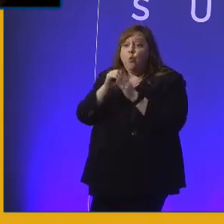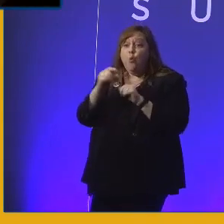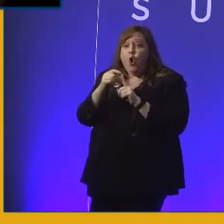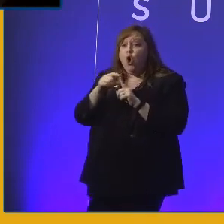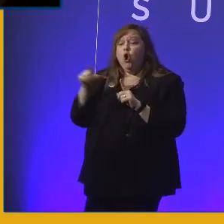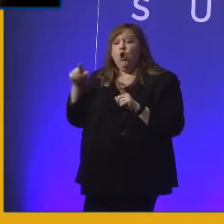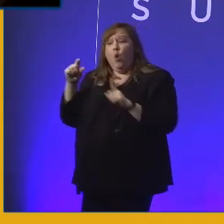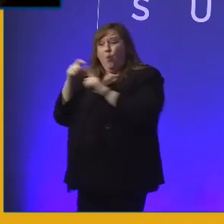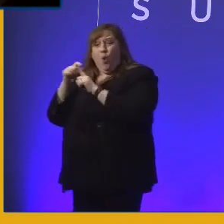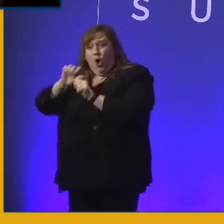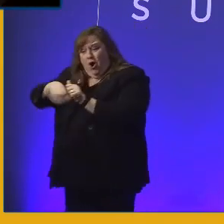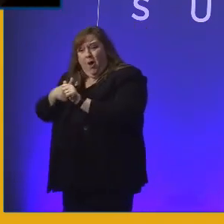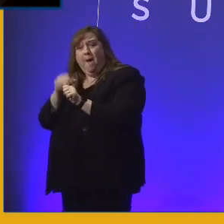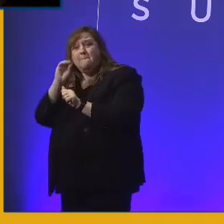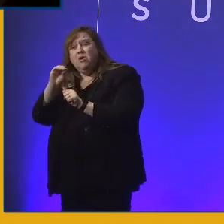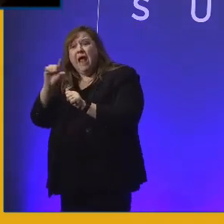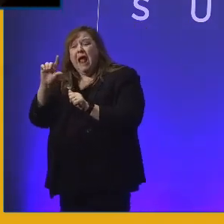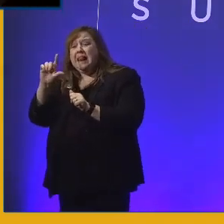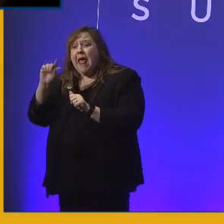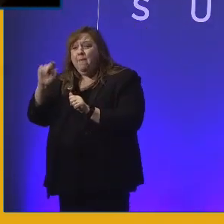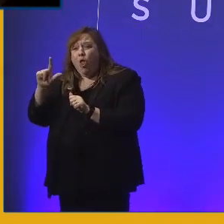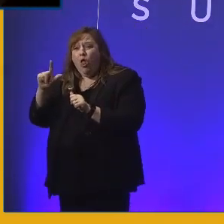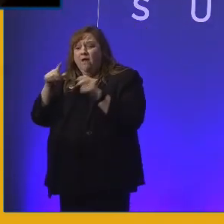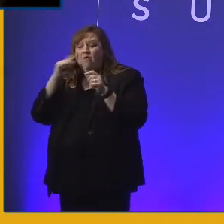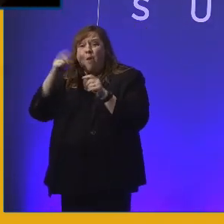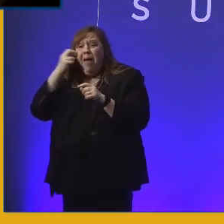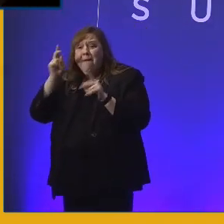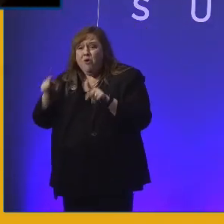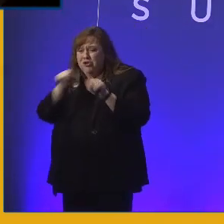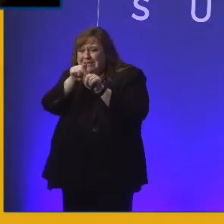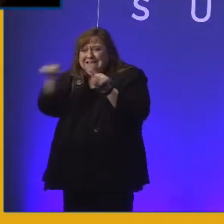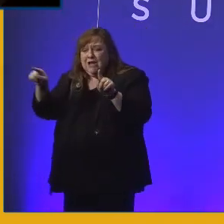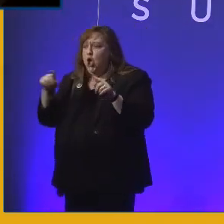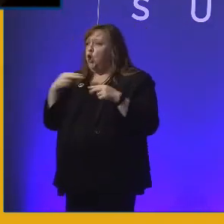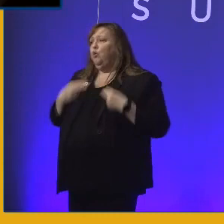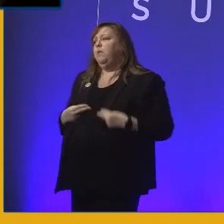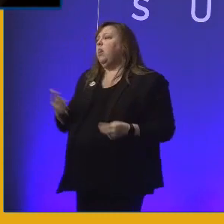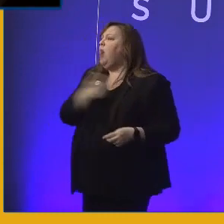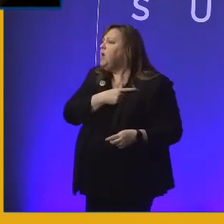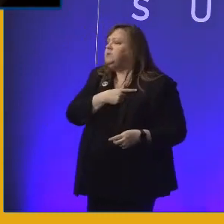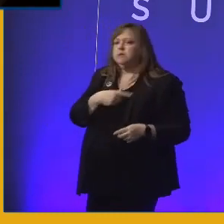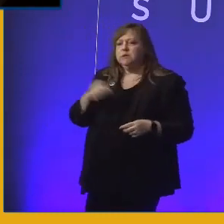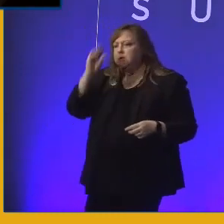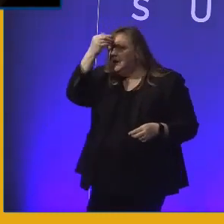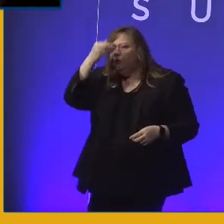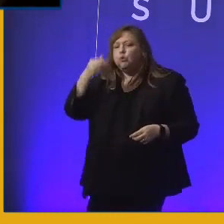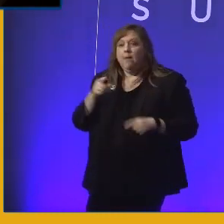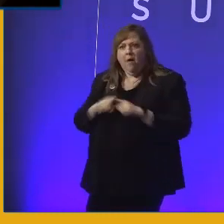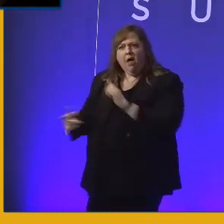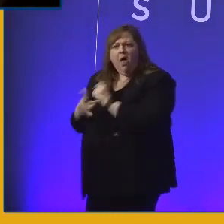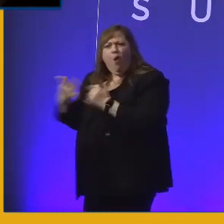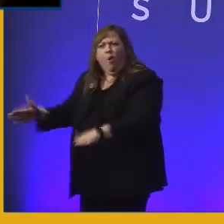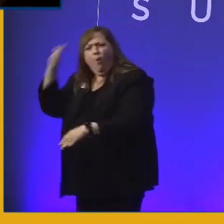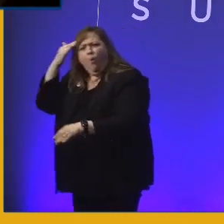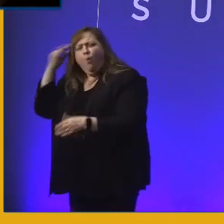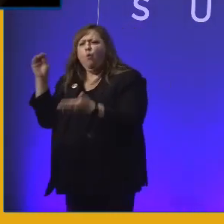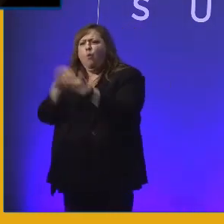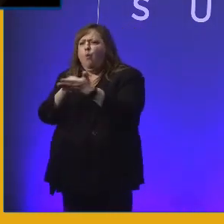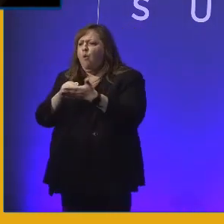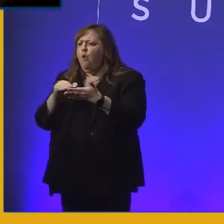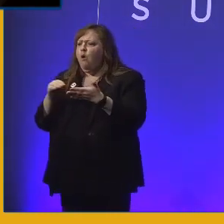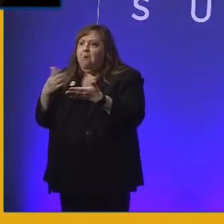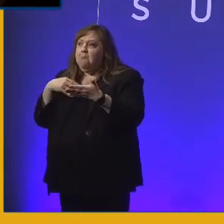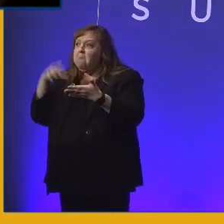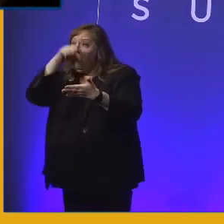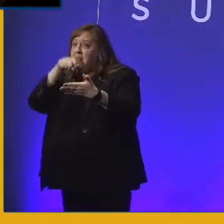for somebody who's blind behind it. The AI does that for us. Humans are terrible at this stuff. They're lazy and ignorant, yeah? But the technology will actually just have a go